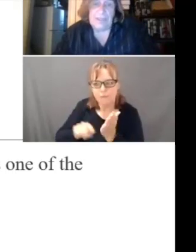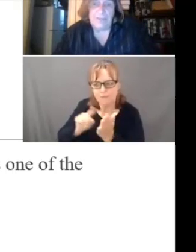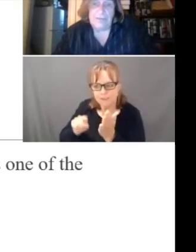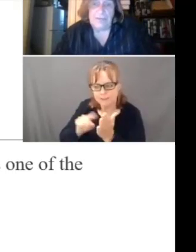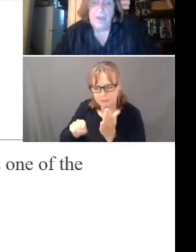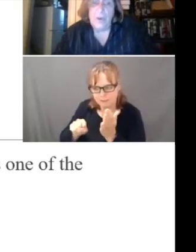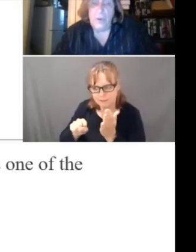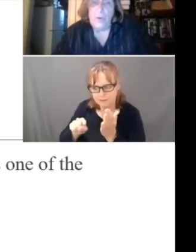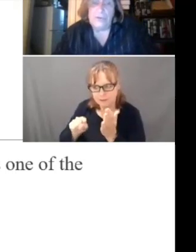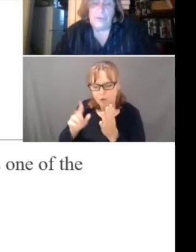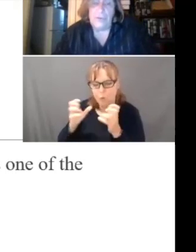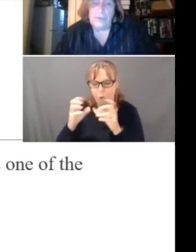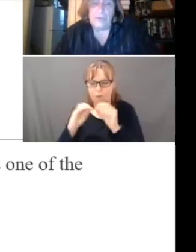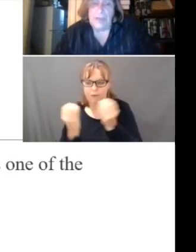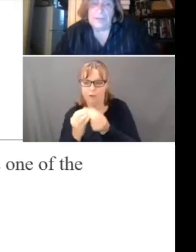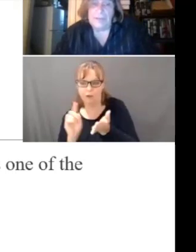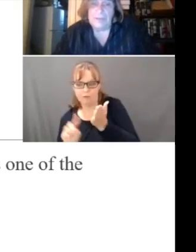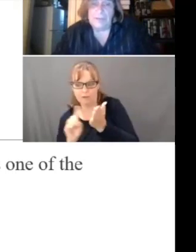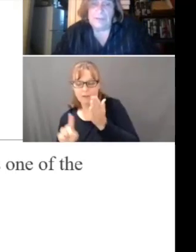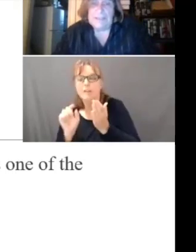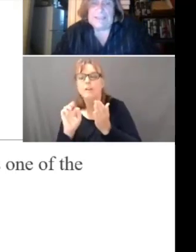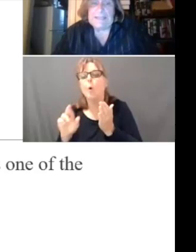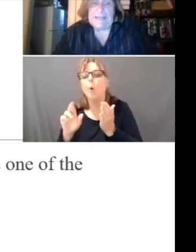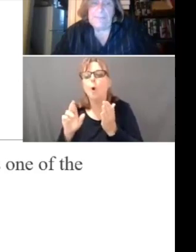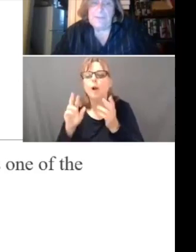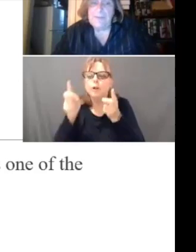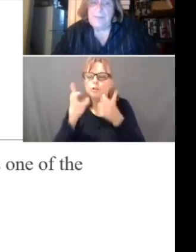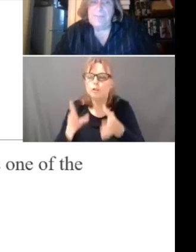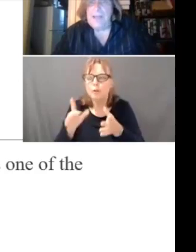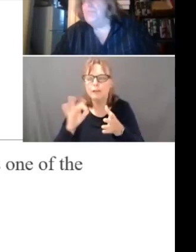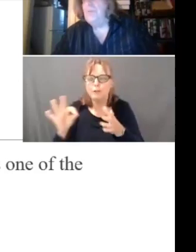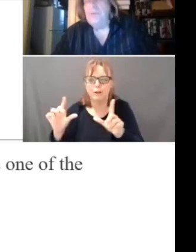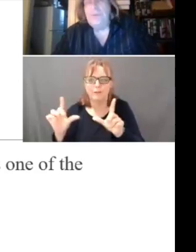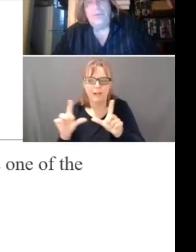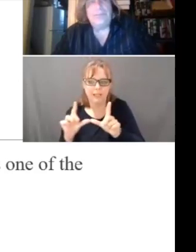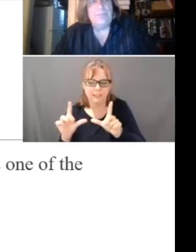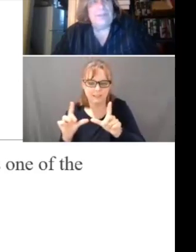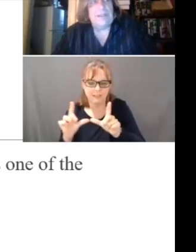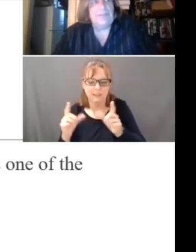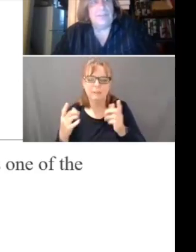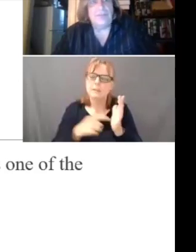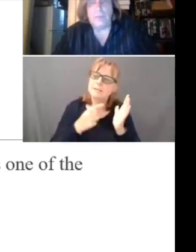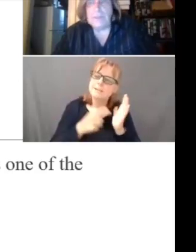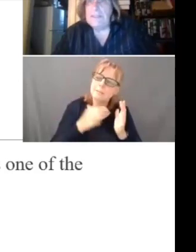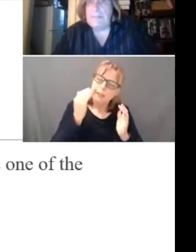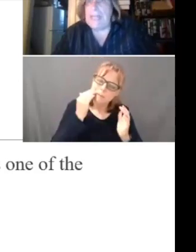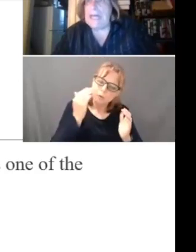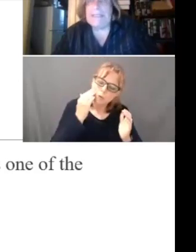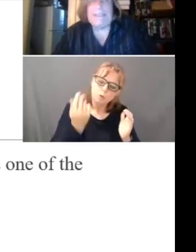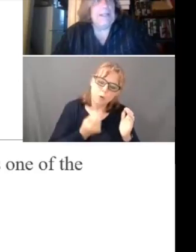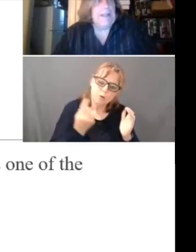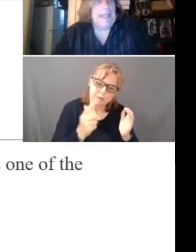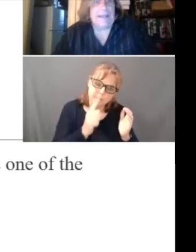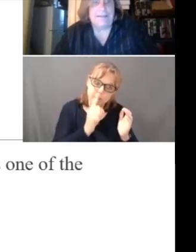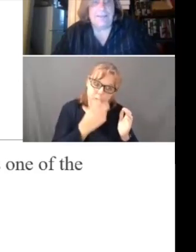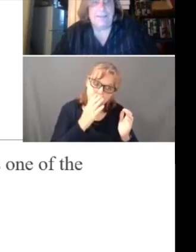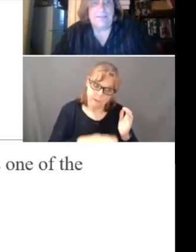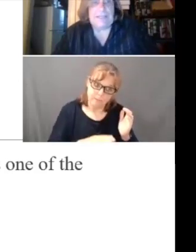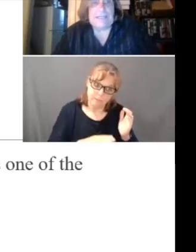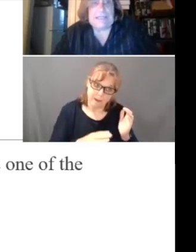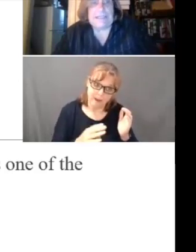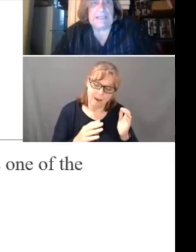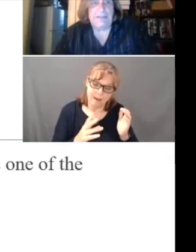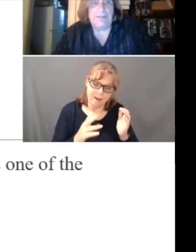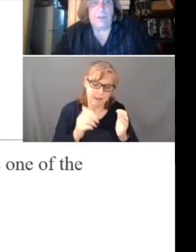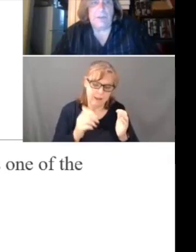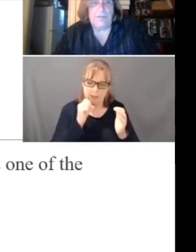Investigations or the Director of Licensing. Sometimes when you know something is just really bad and it doesn't